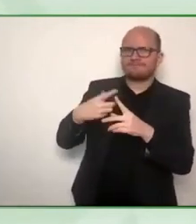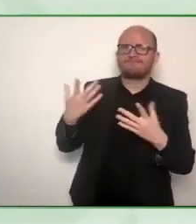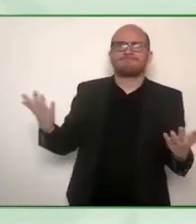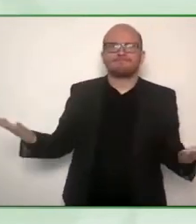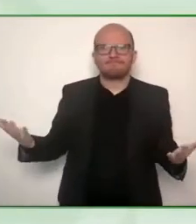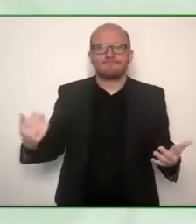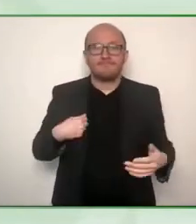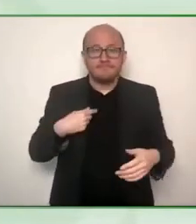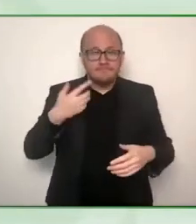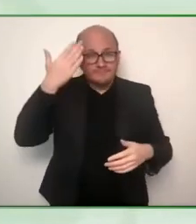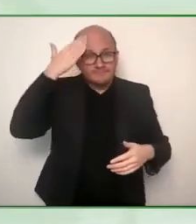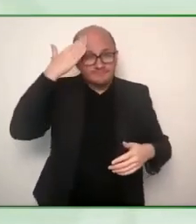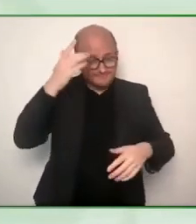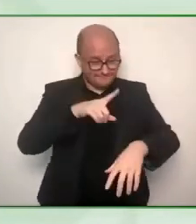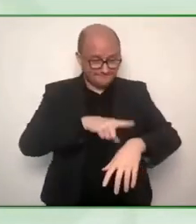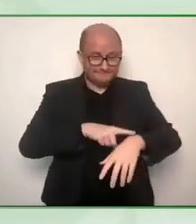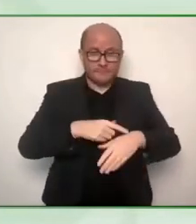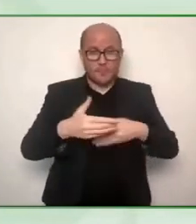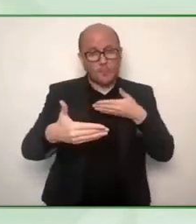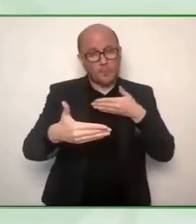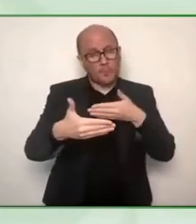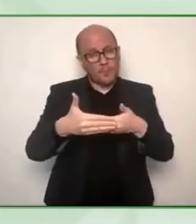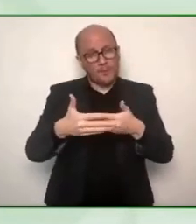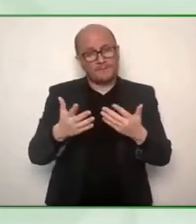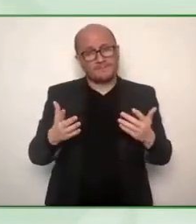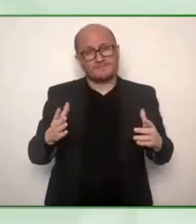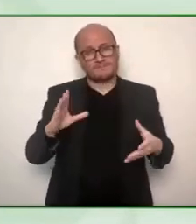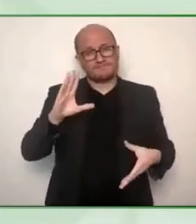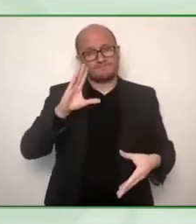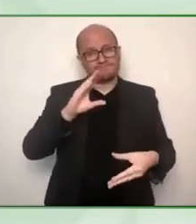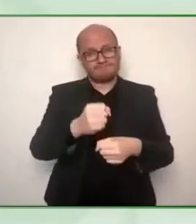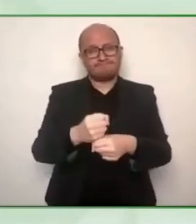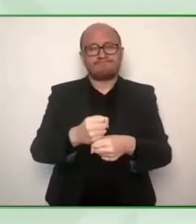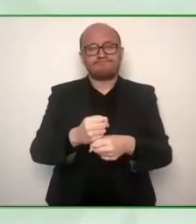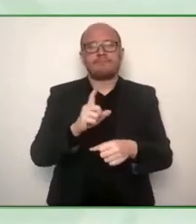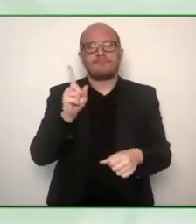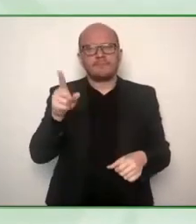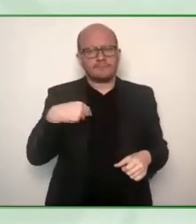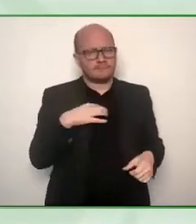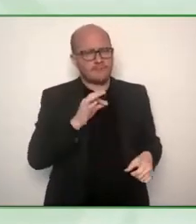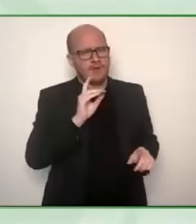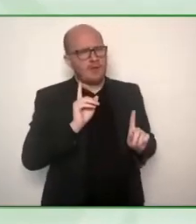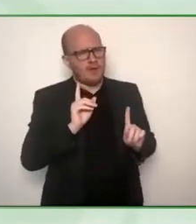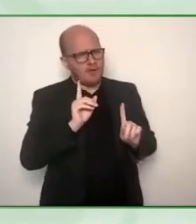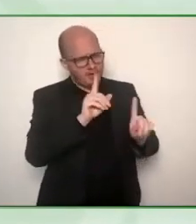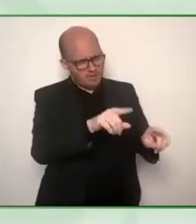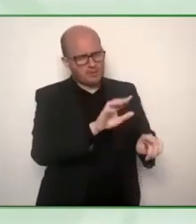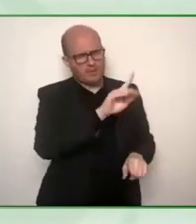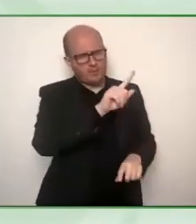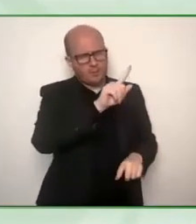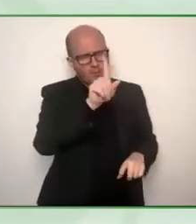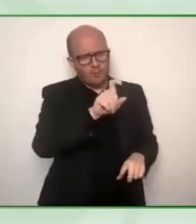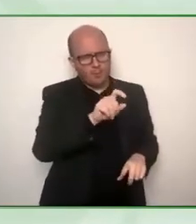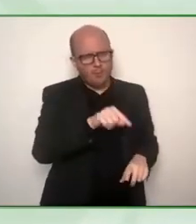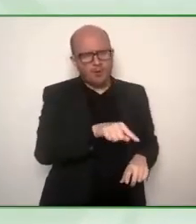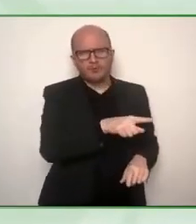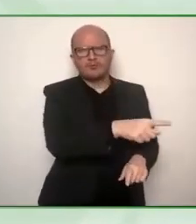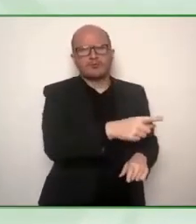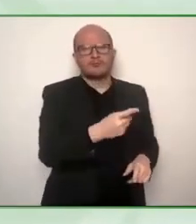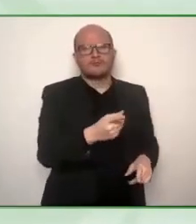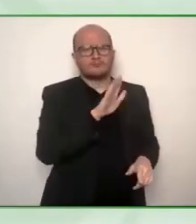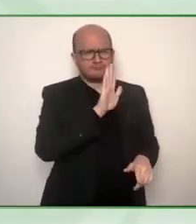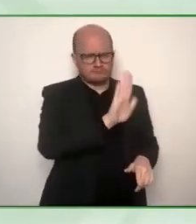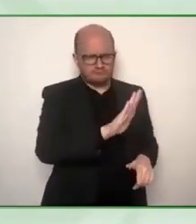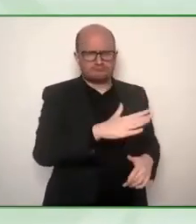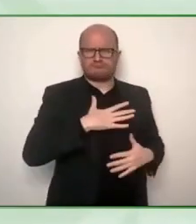to ask you a very personal question which is of all the initiatives projects you've put together